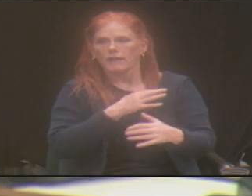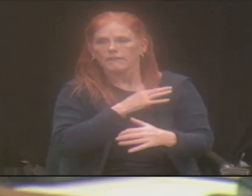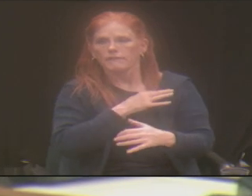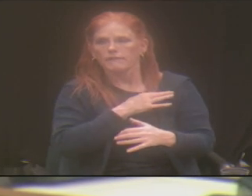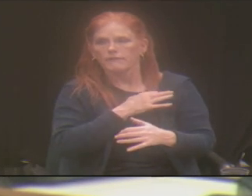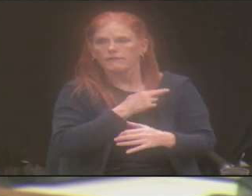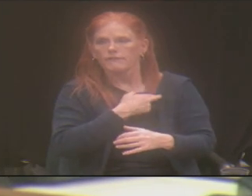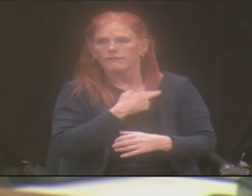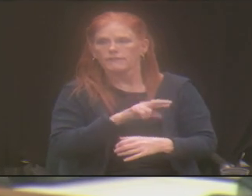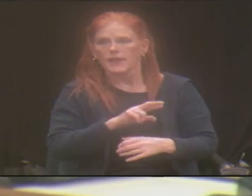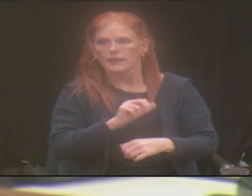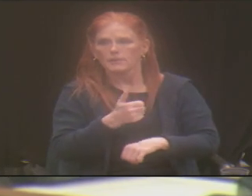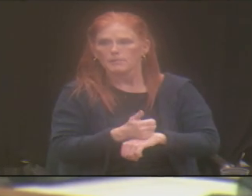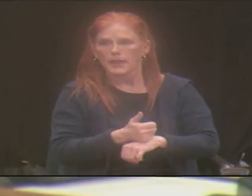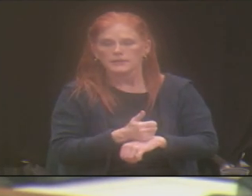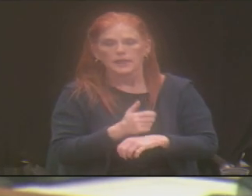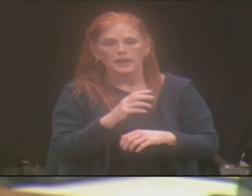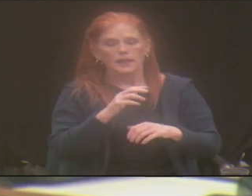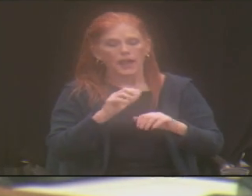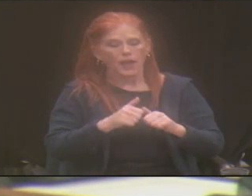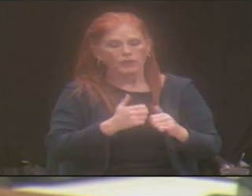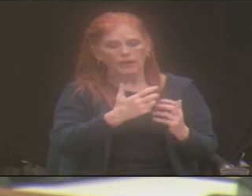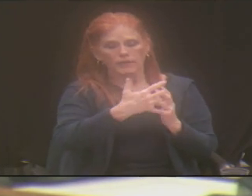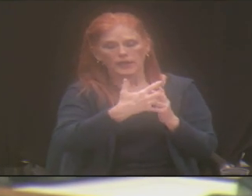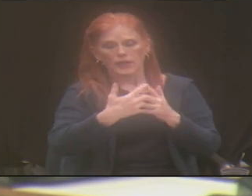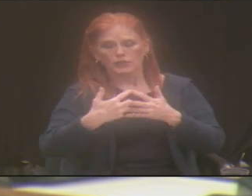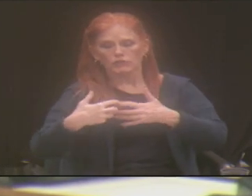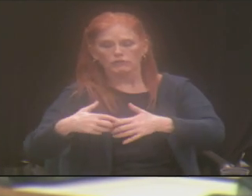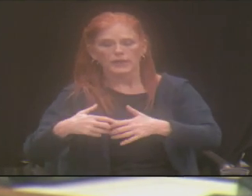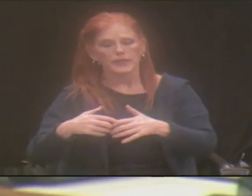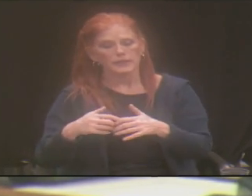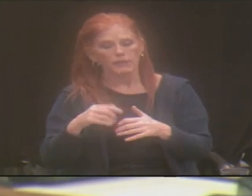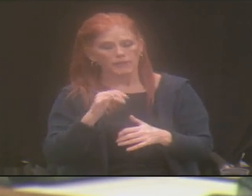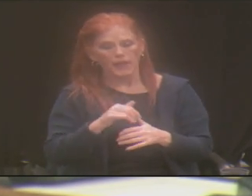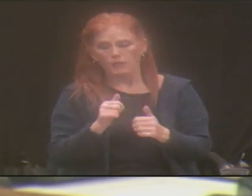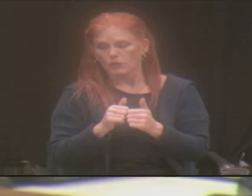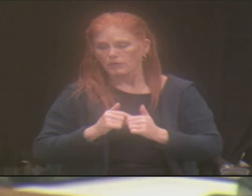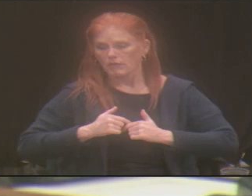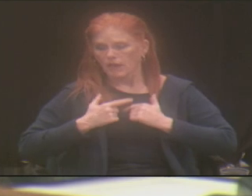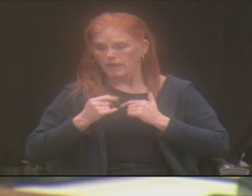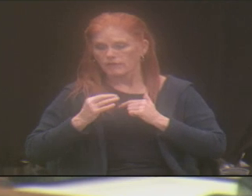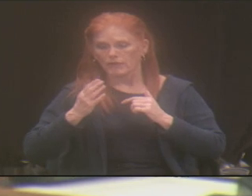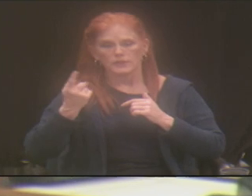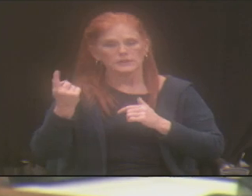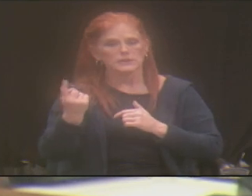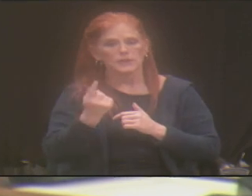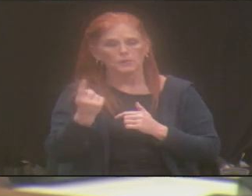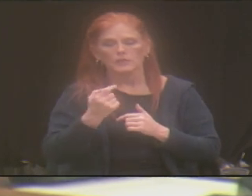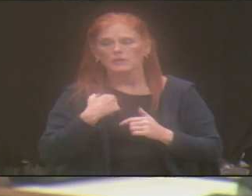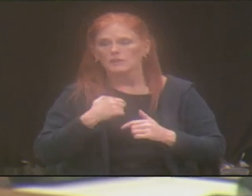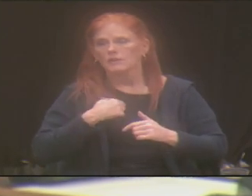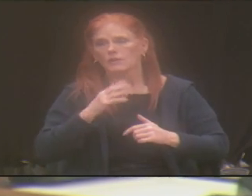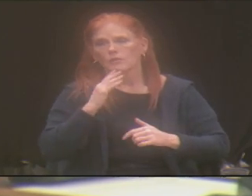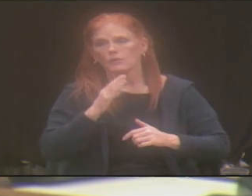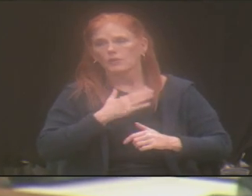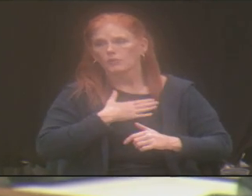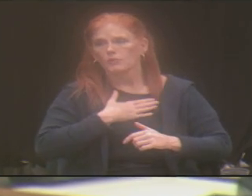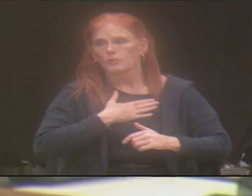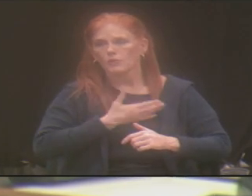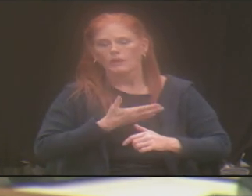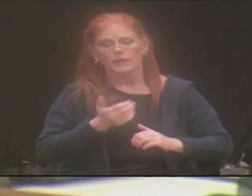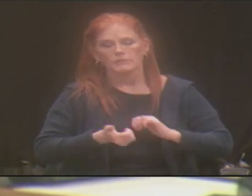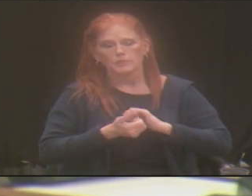at how can they integrate into the life of an individual. And so we will partner with anyone.